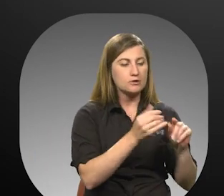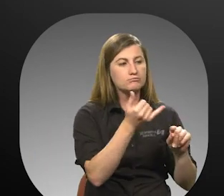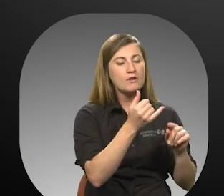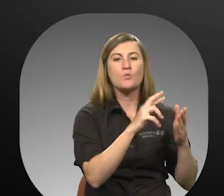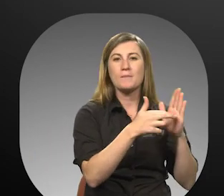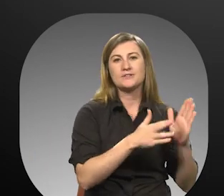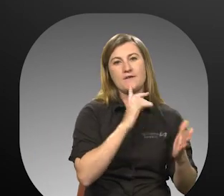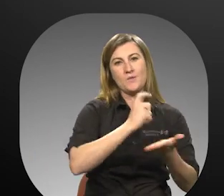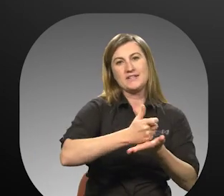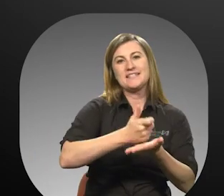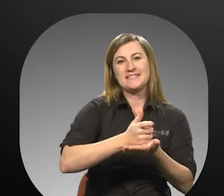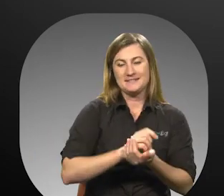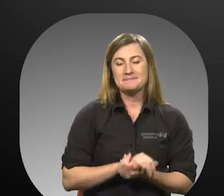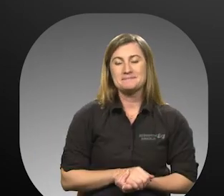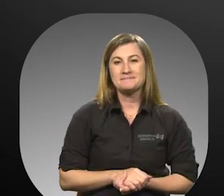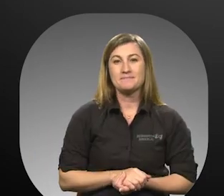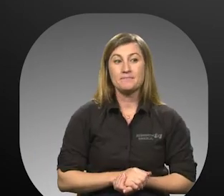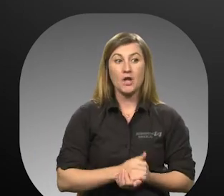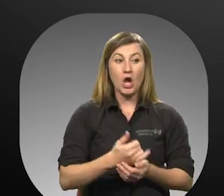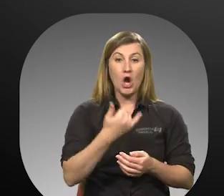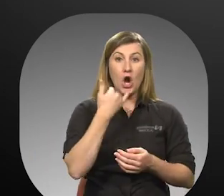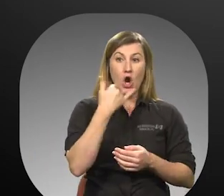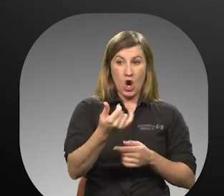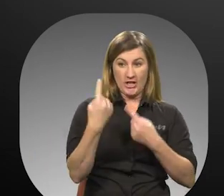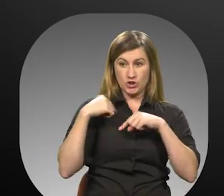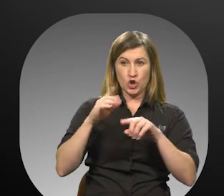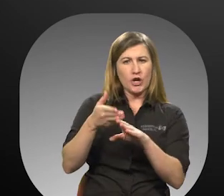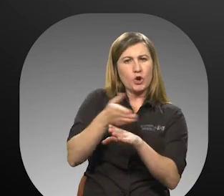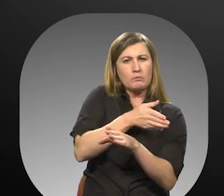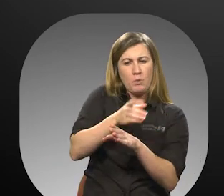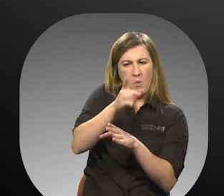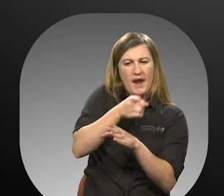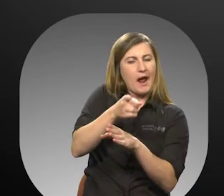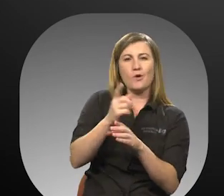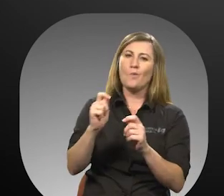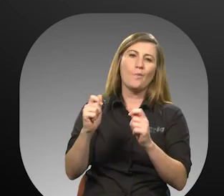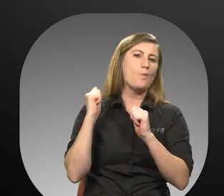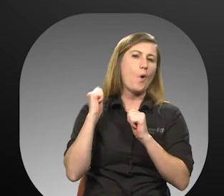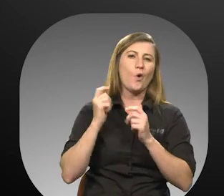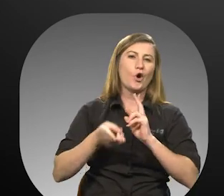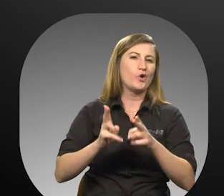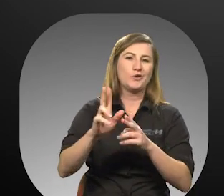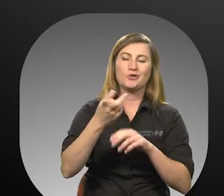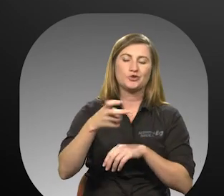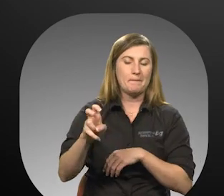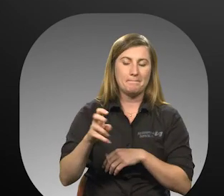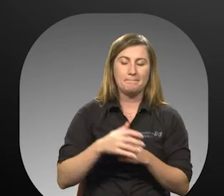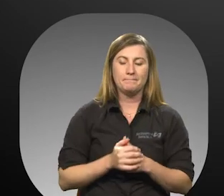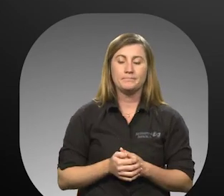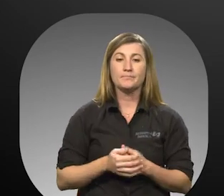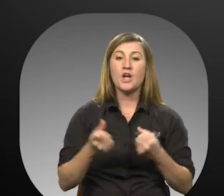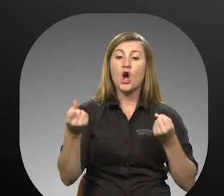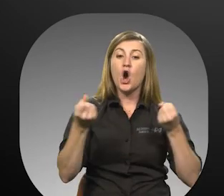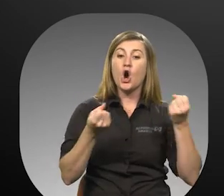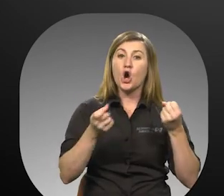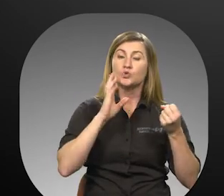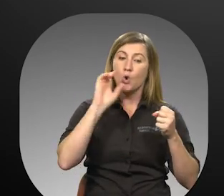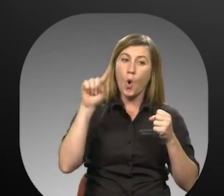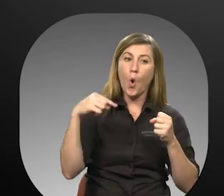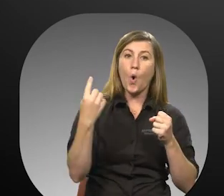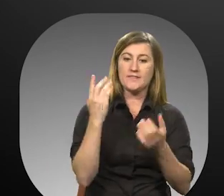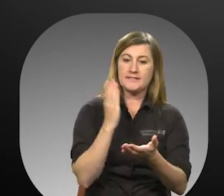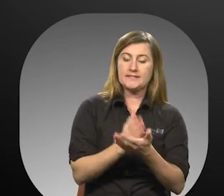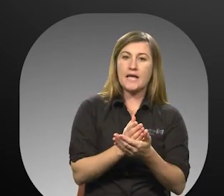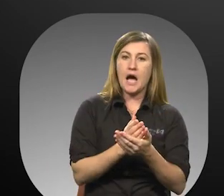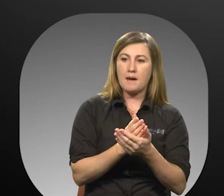representative will assist you. Calling within the pickup window will not expedite your trip. Vehicles will only stop at predetermined